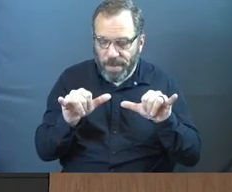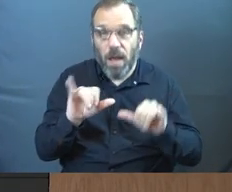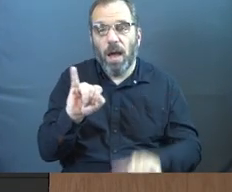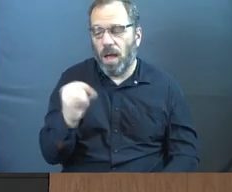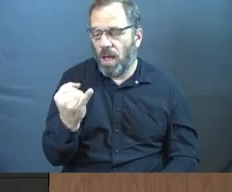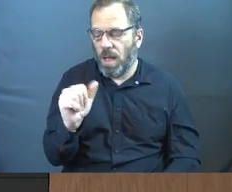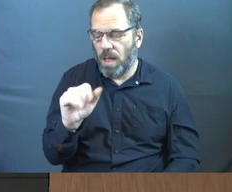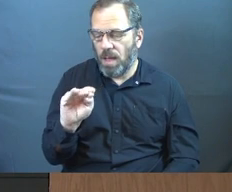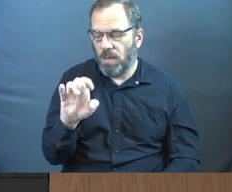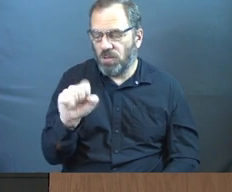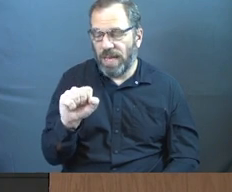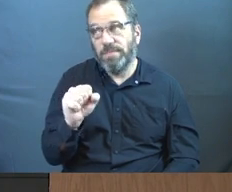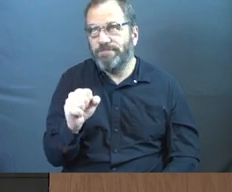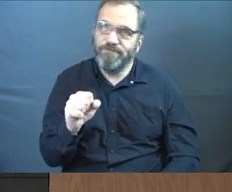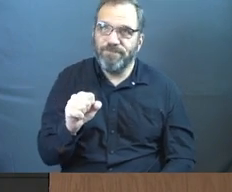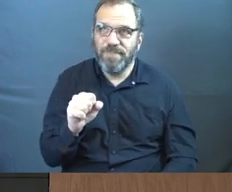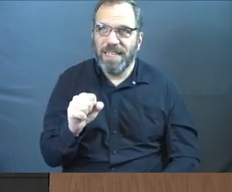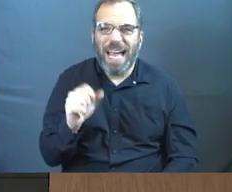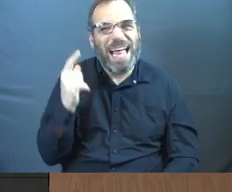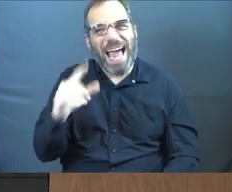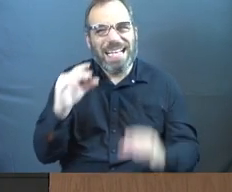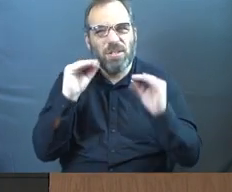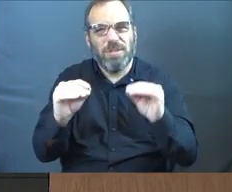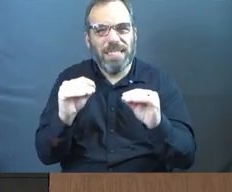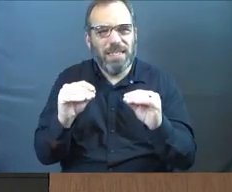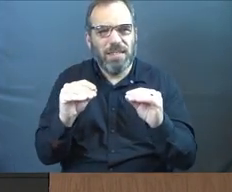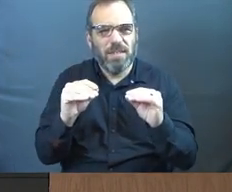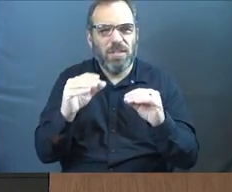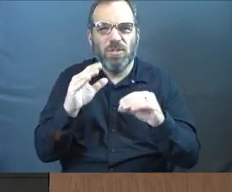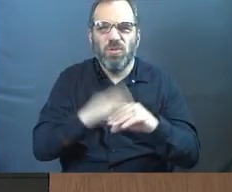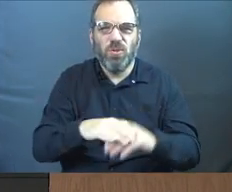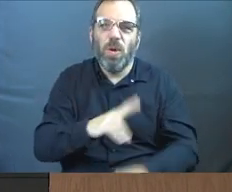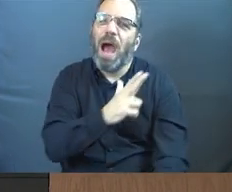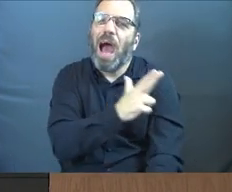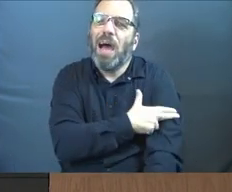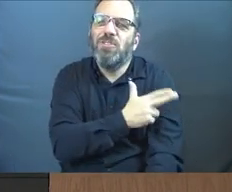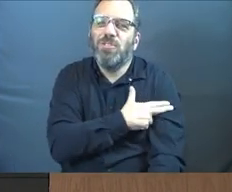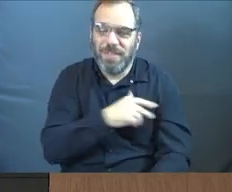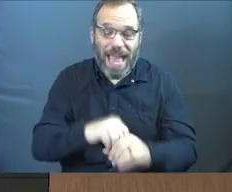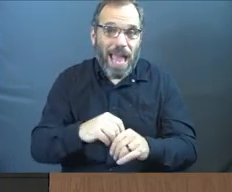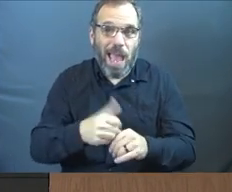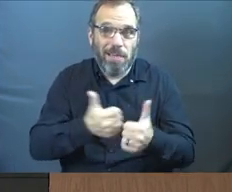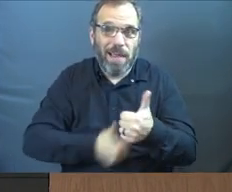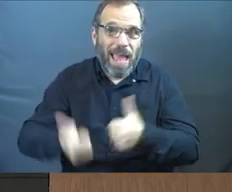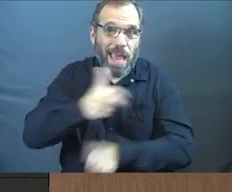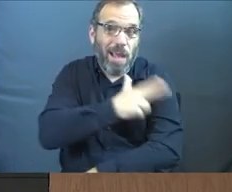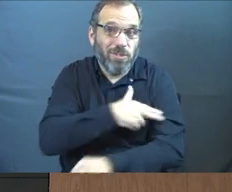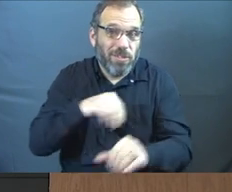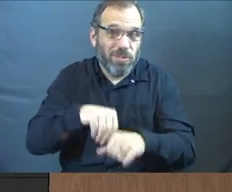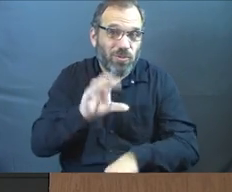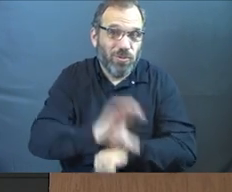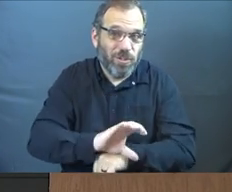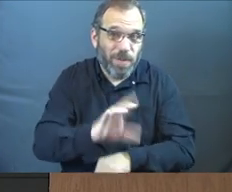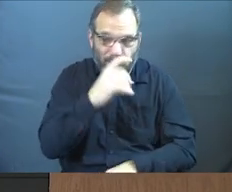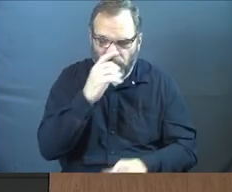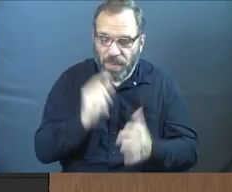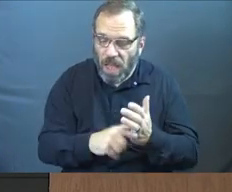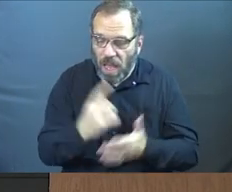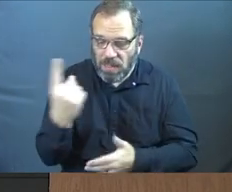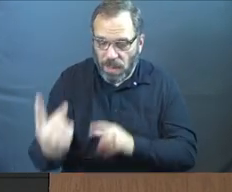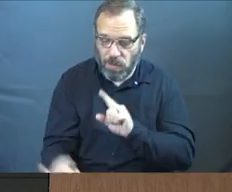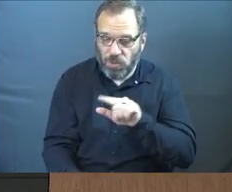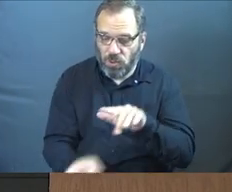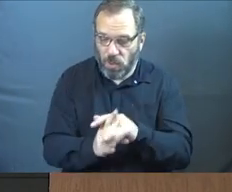James says this, and this is kind of a teaching that's to ushers and head ushers in churches, by the way. For example, says,